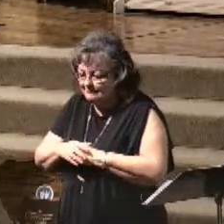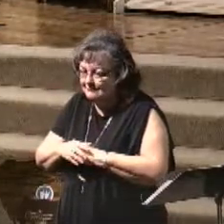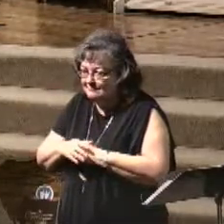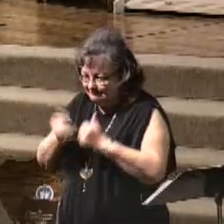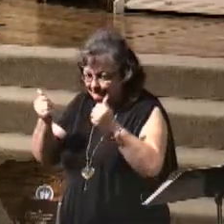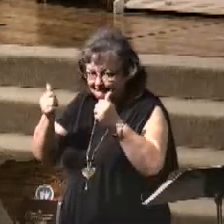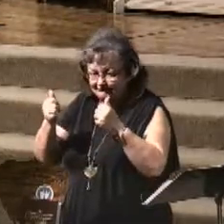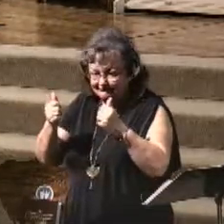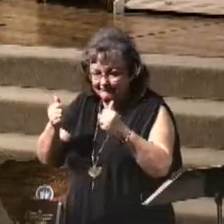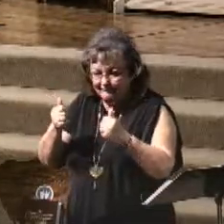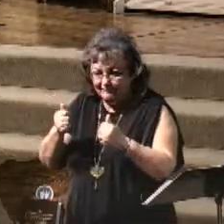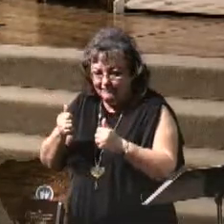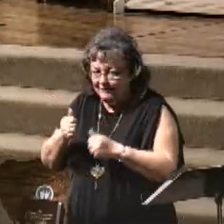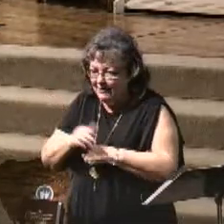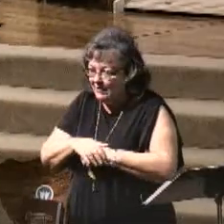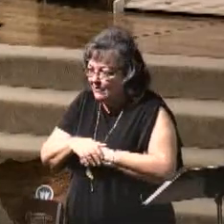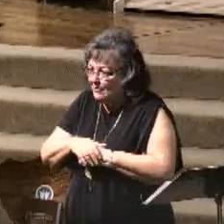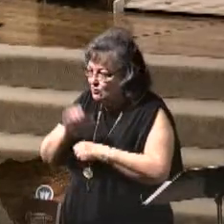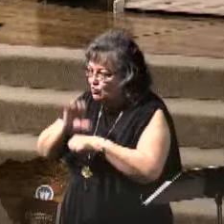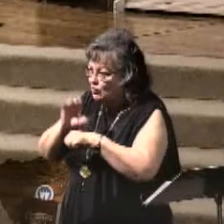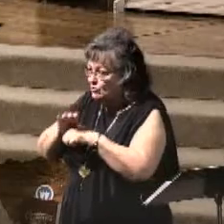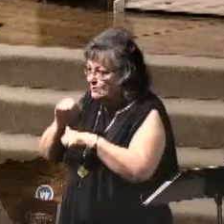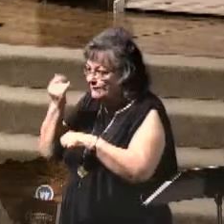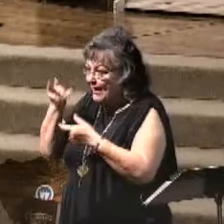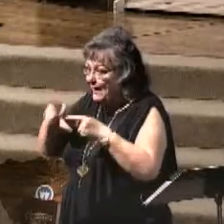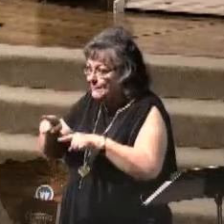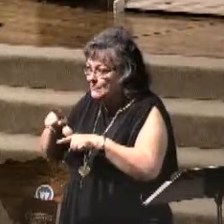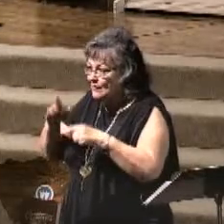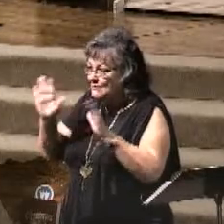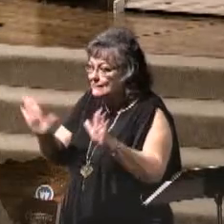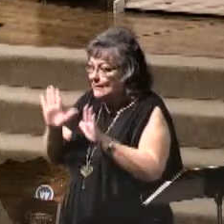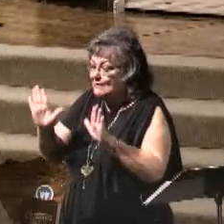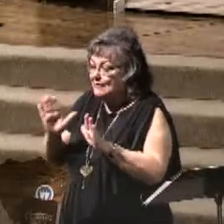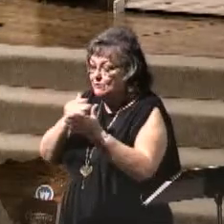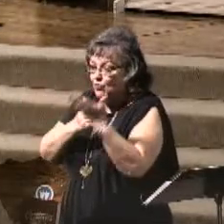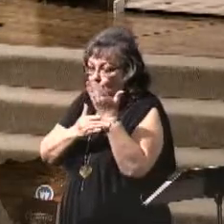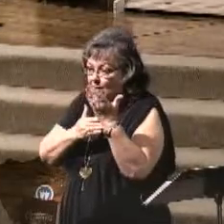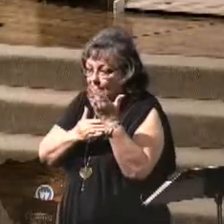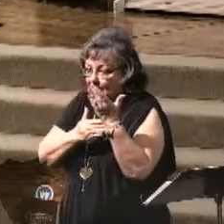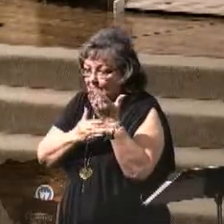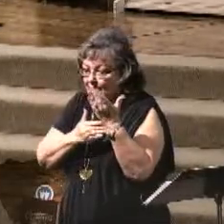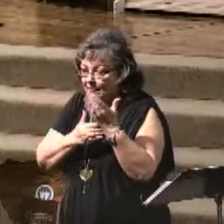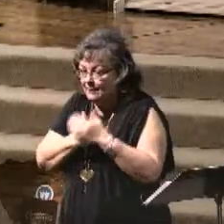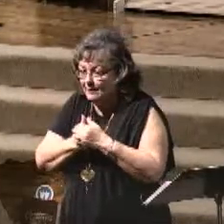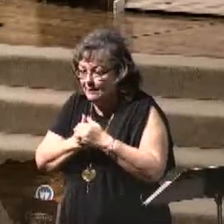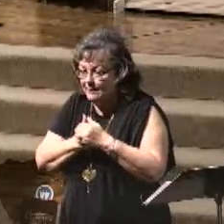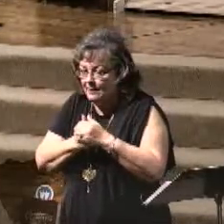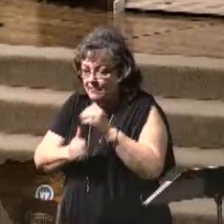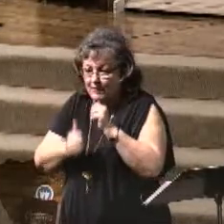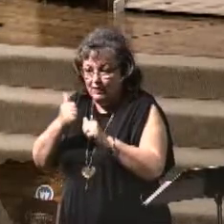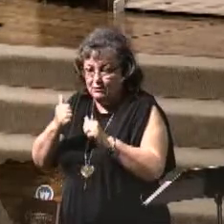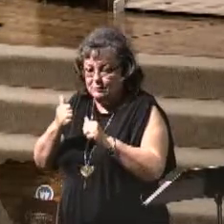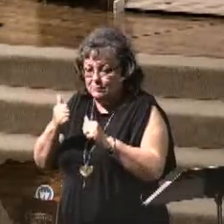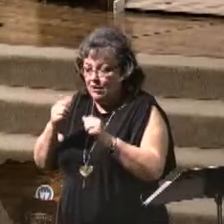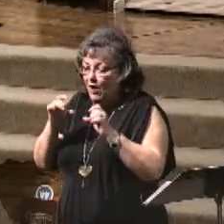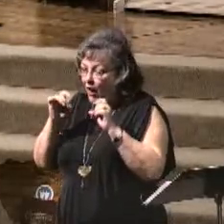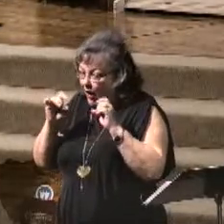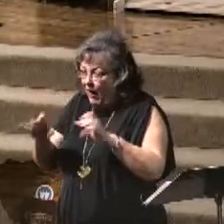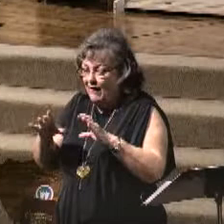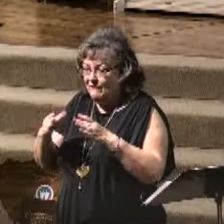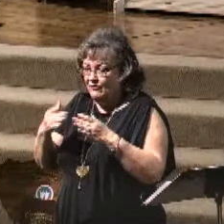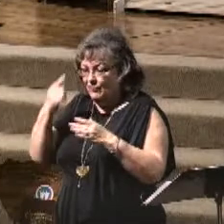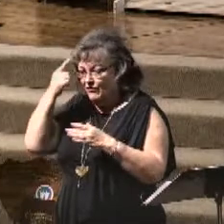And in churches, if it happens on a Sunday morning, in churches, the most tragic thought I could think of